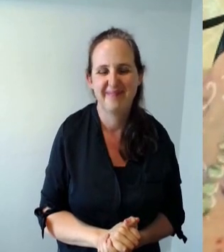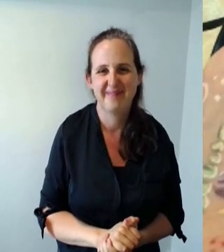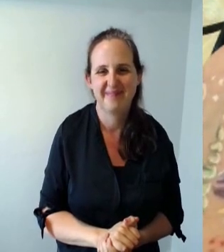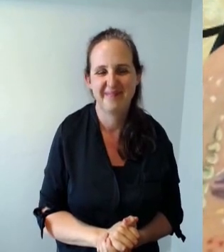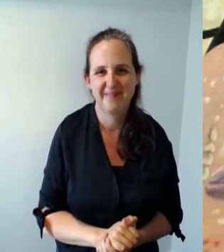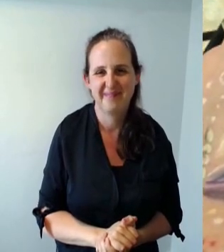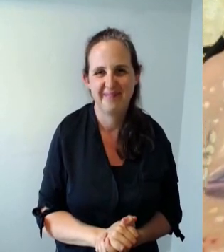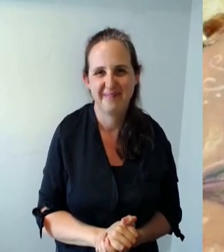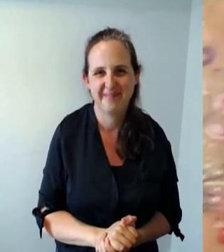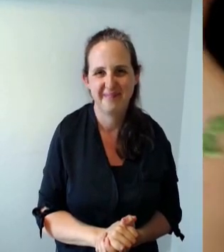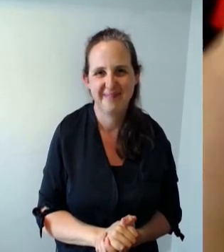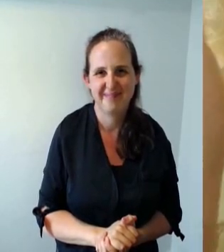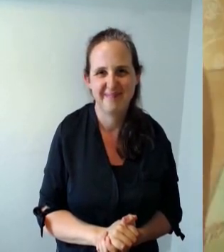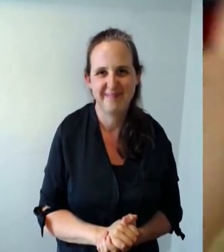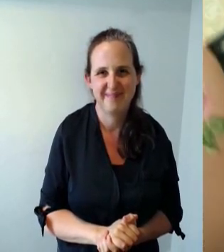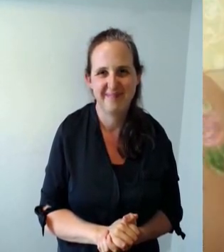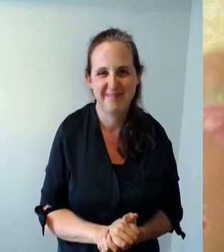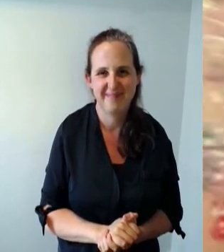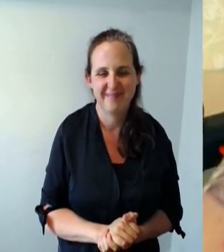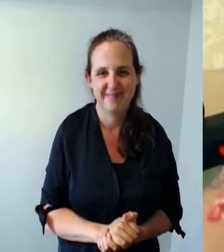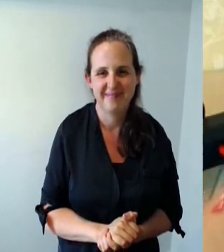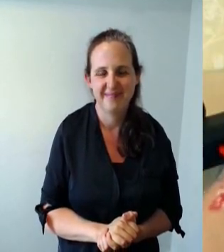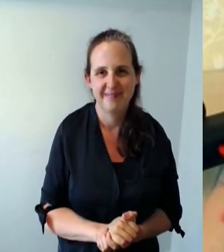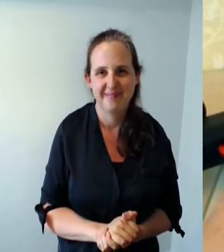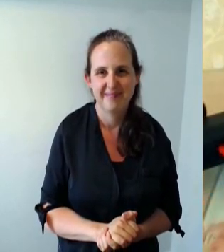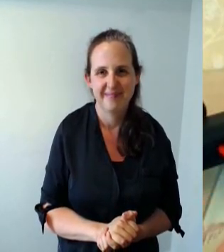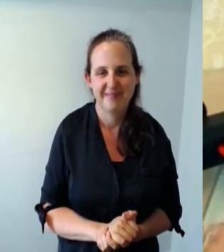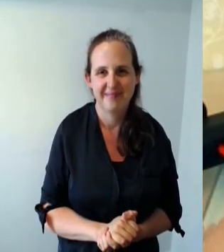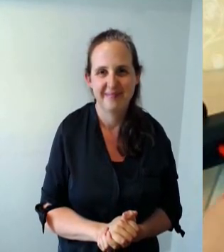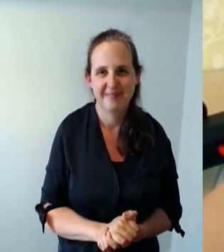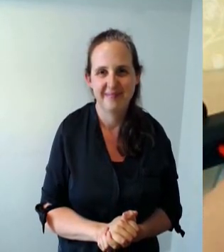there we go oops